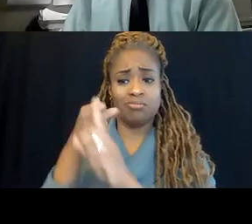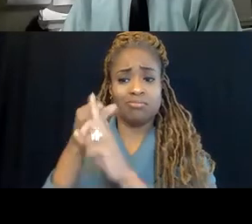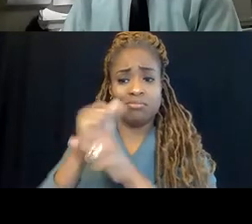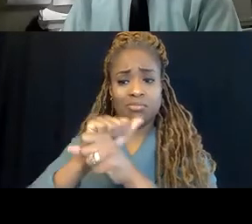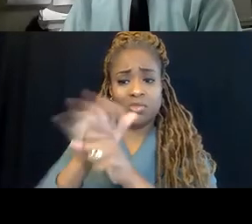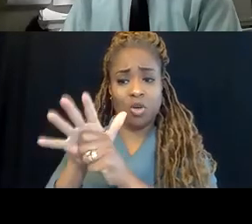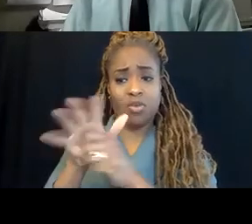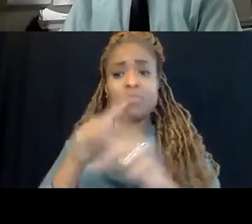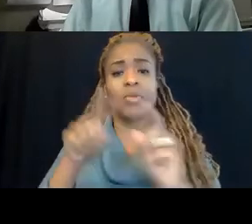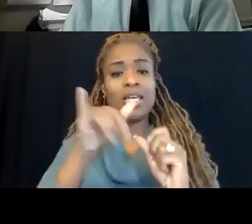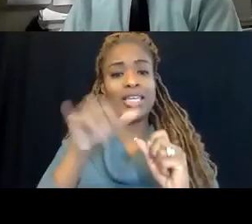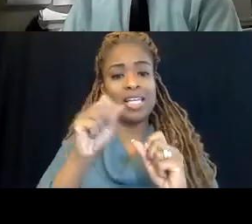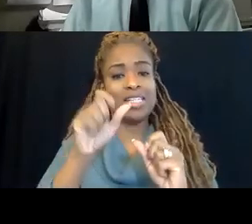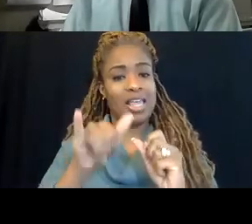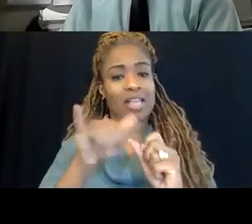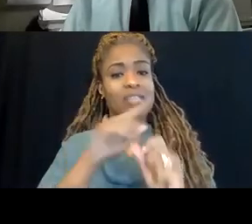an option at this time.